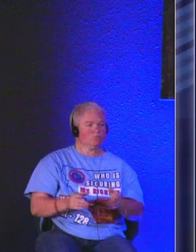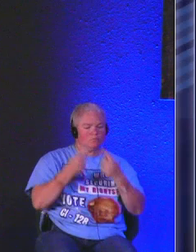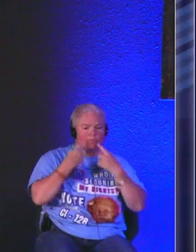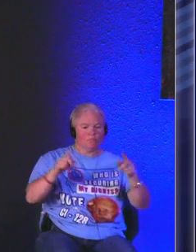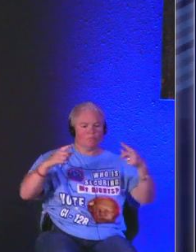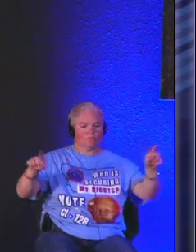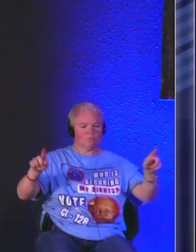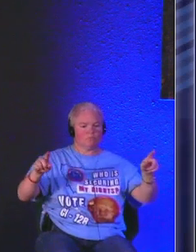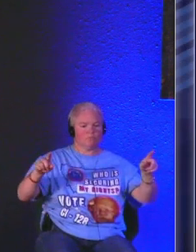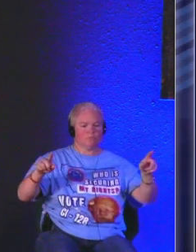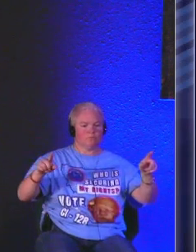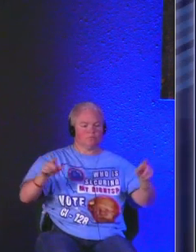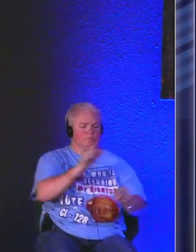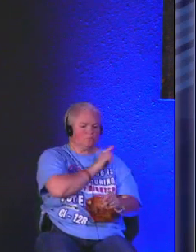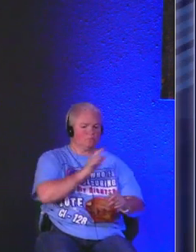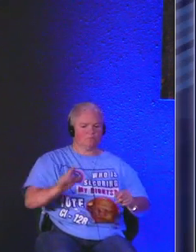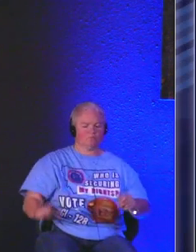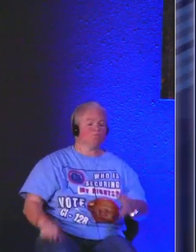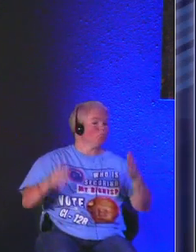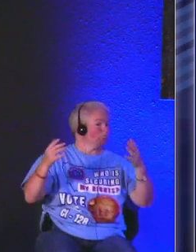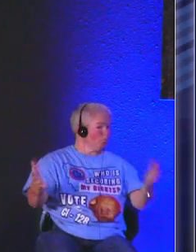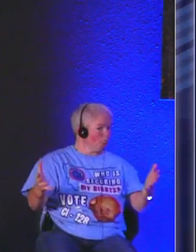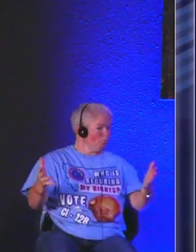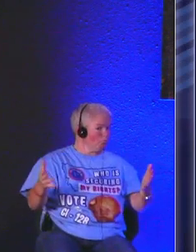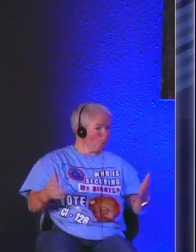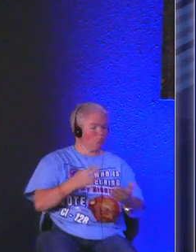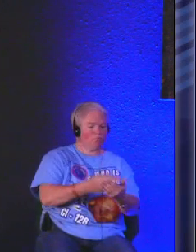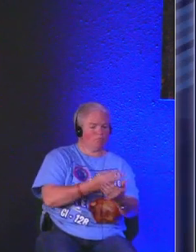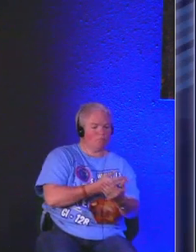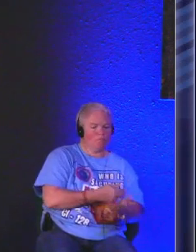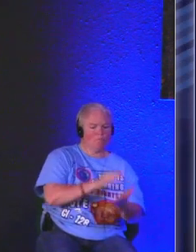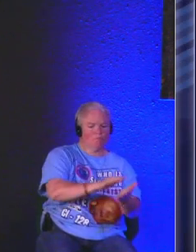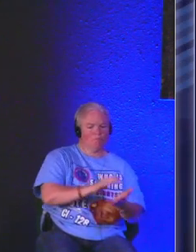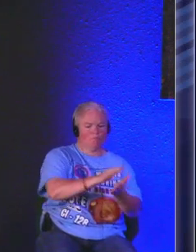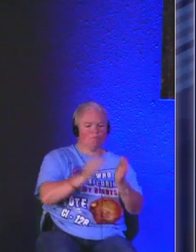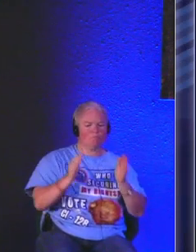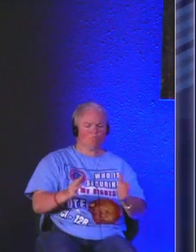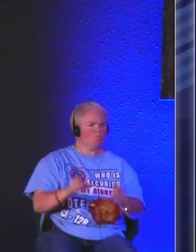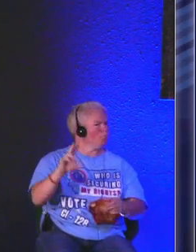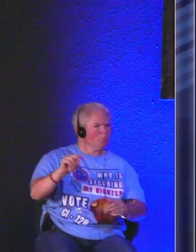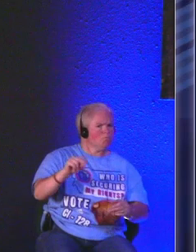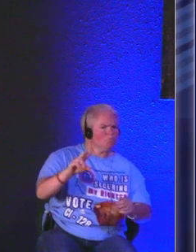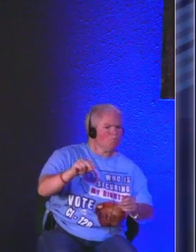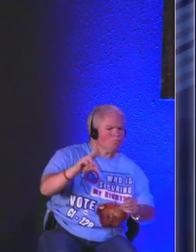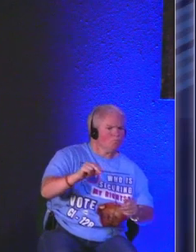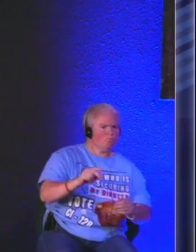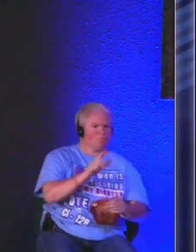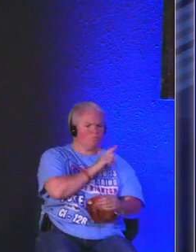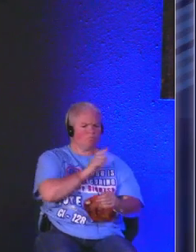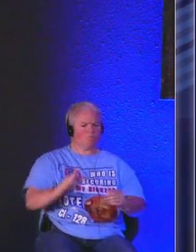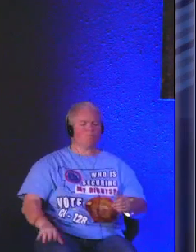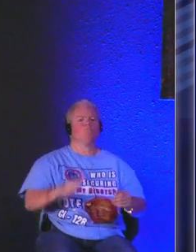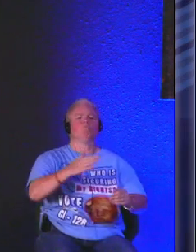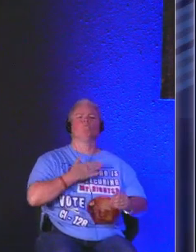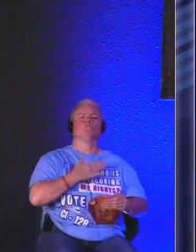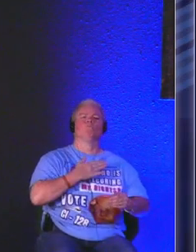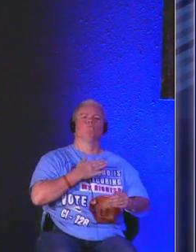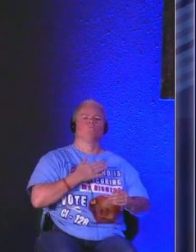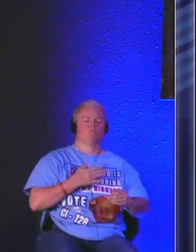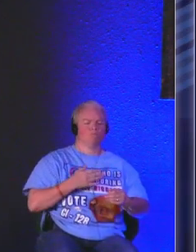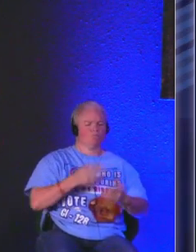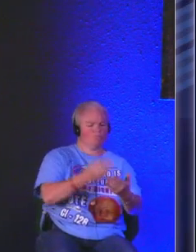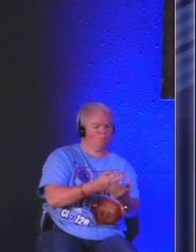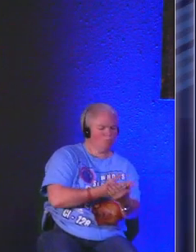declaring that the Lord is a shepherd the Lord is the shepherd David is saying no no no the Lord he is my